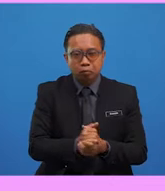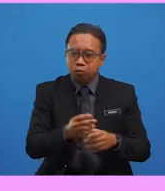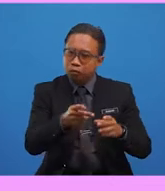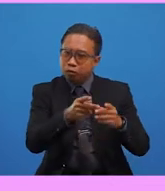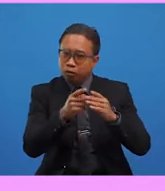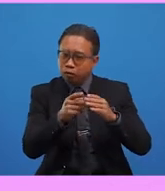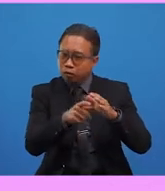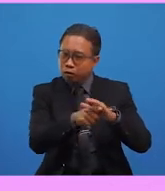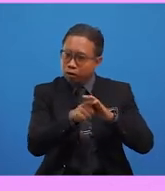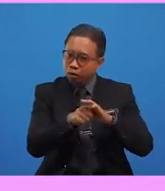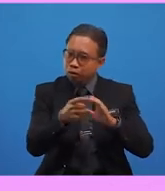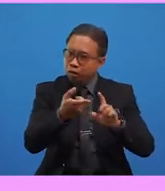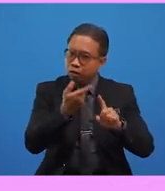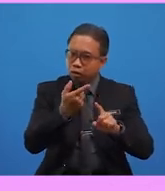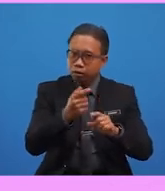drowning. Oh.